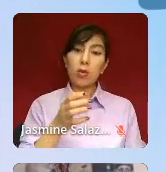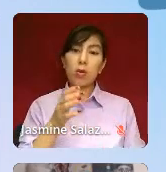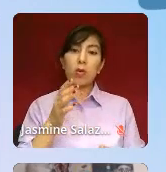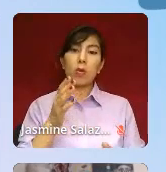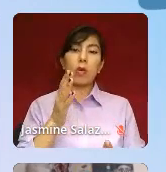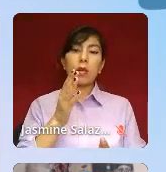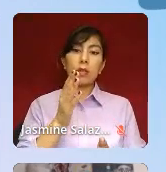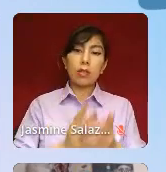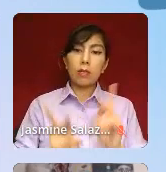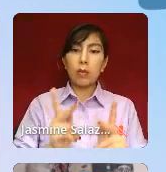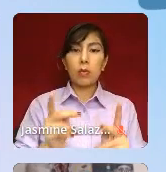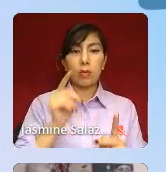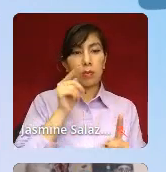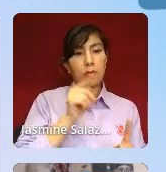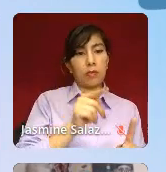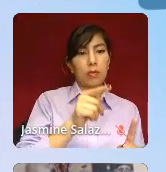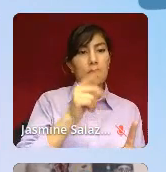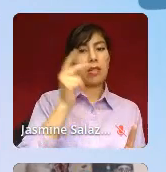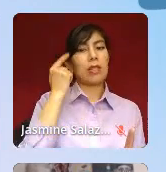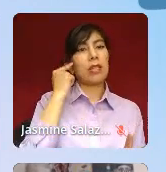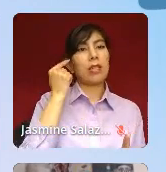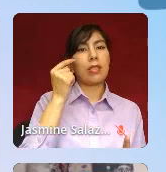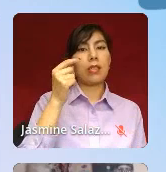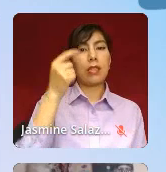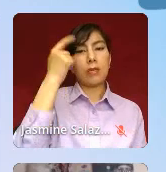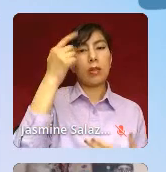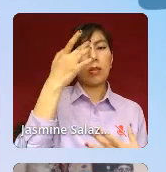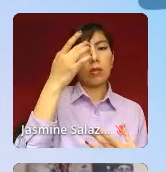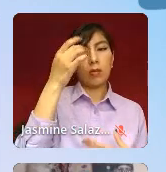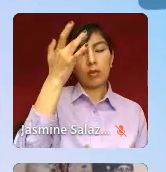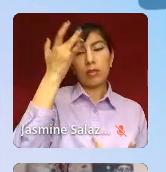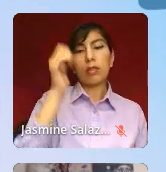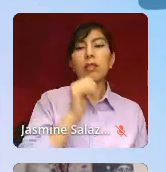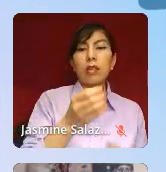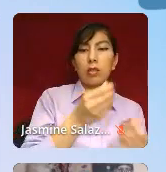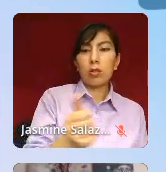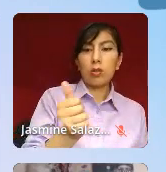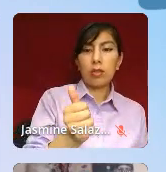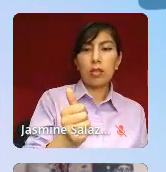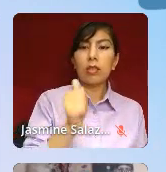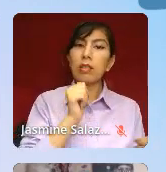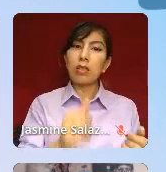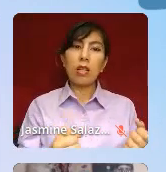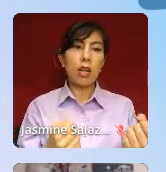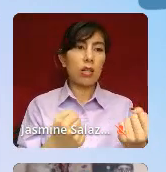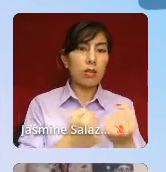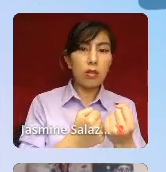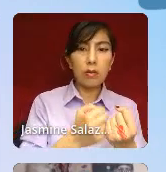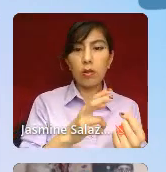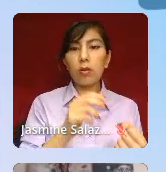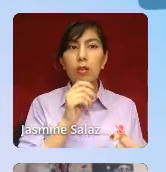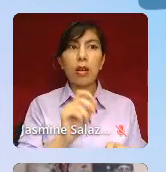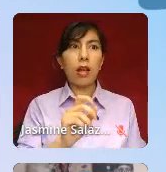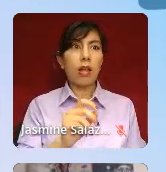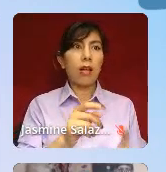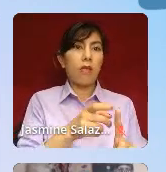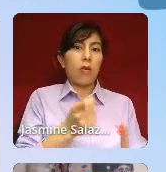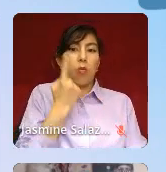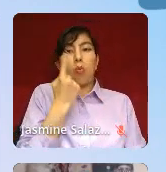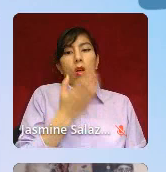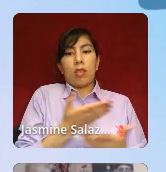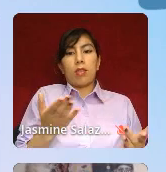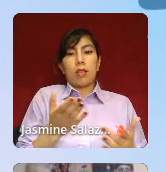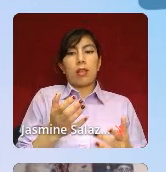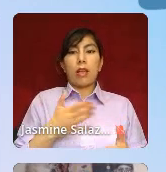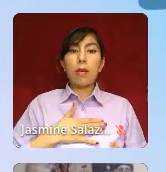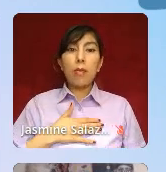untreated mental illness, but that's a myth. Suicide cannot be contributed or attributed to a single cause, like my story